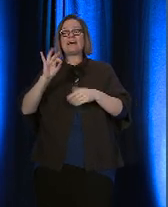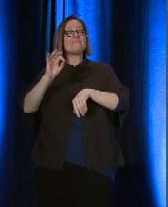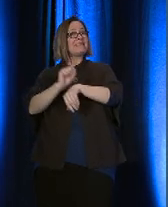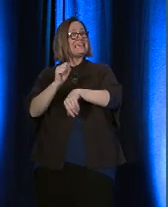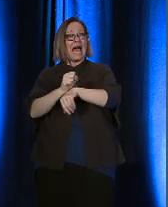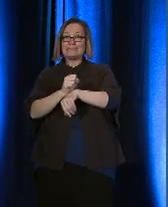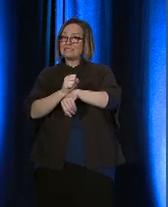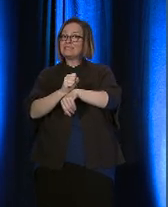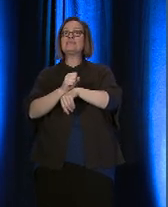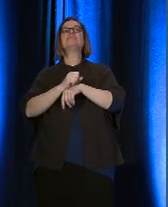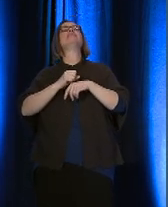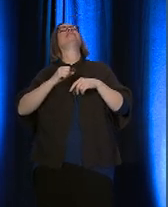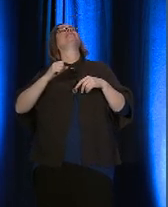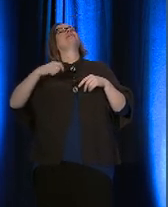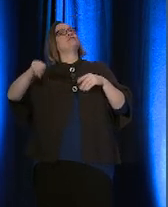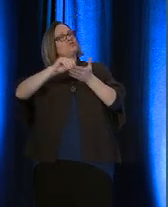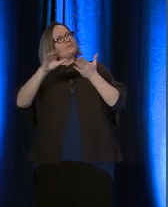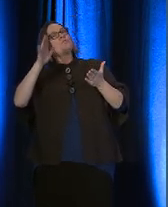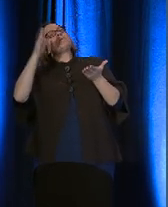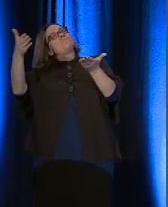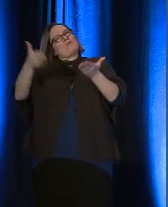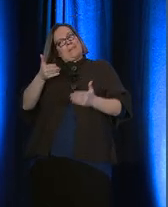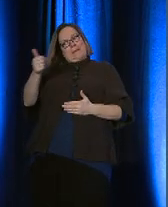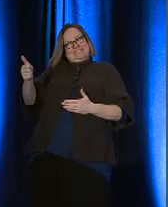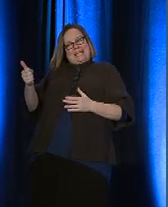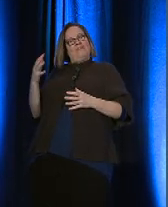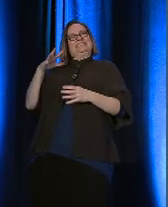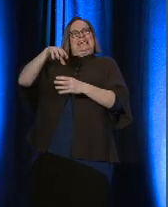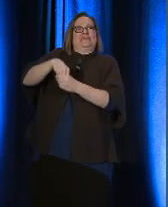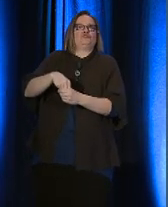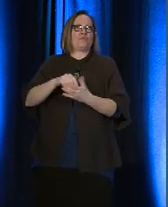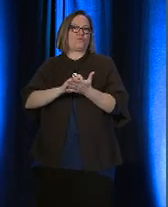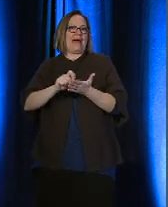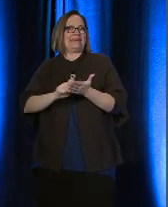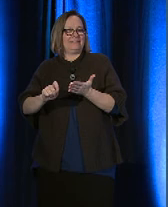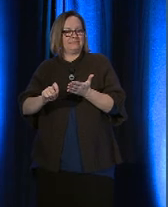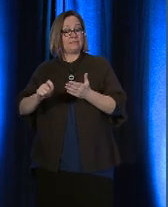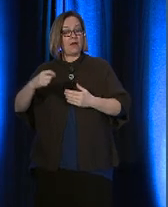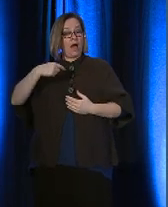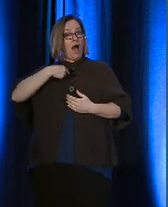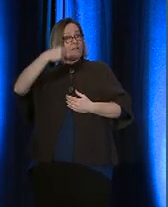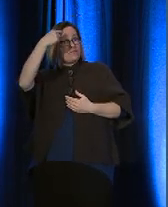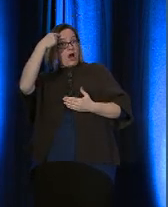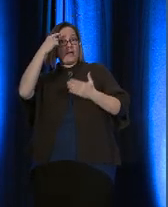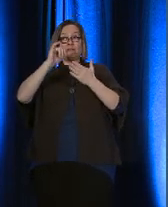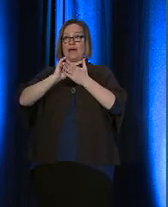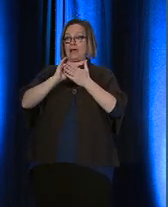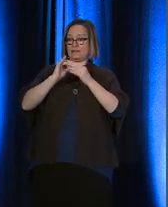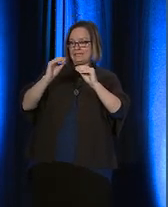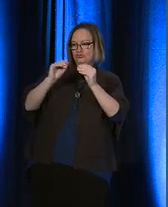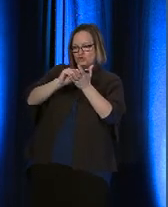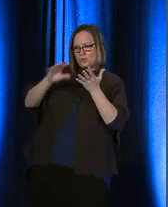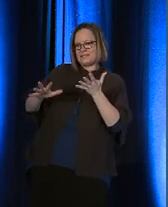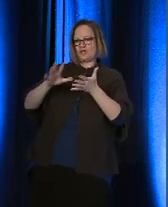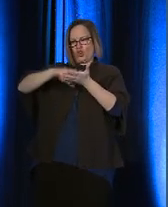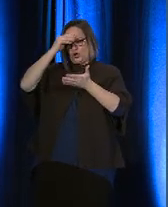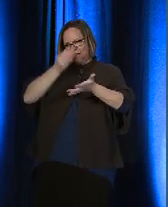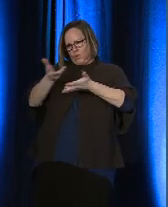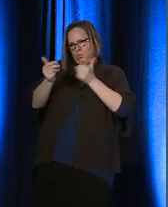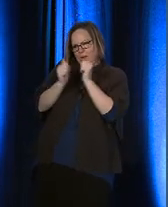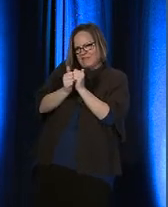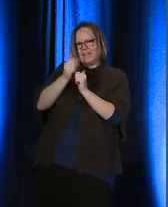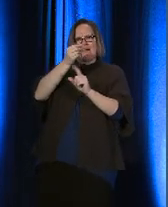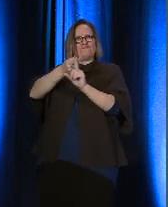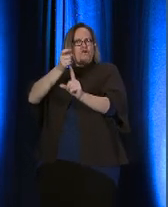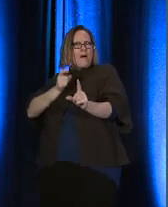students would bring themselves into their writing. I thought that teaching students, learning with and from them, reading their work, and in the